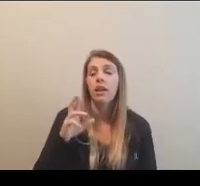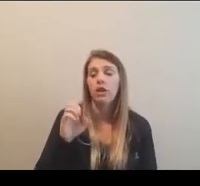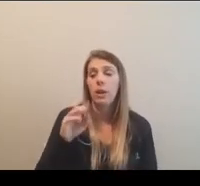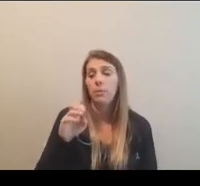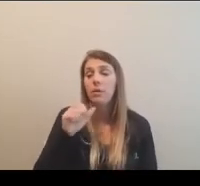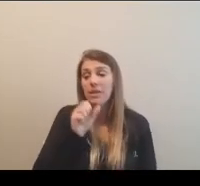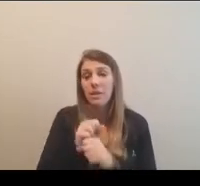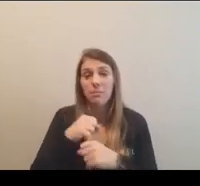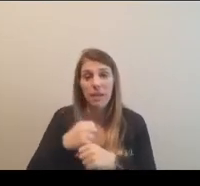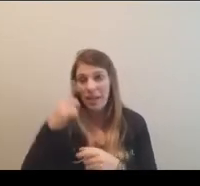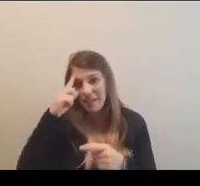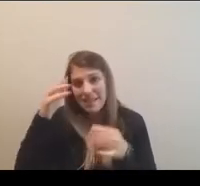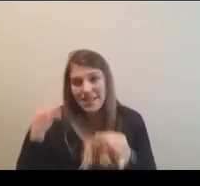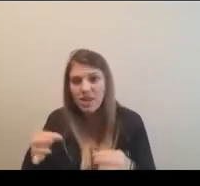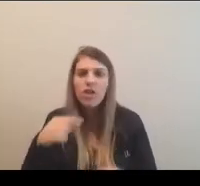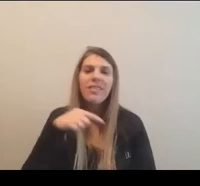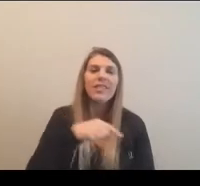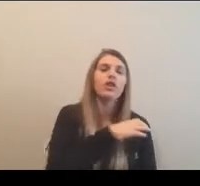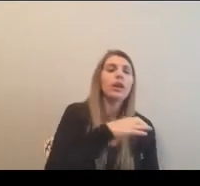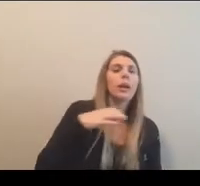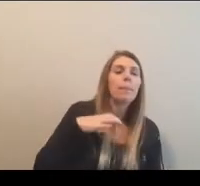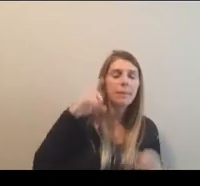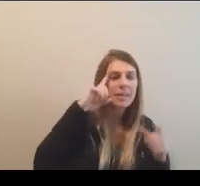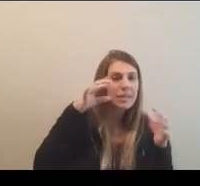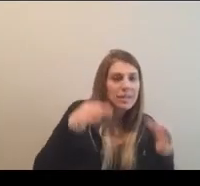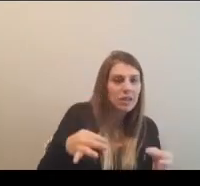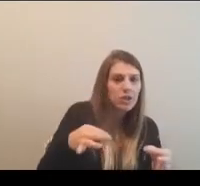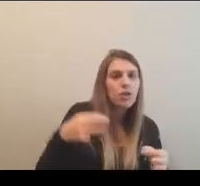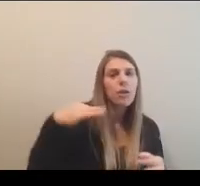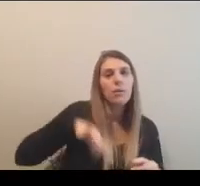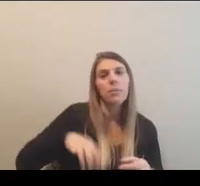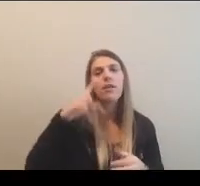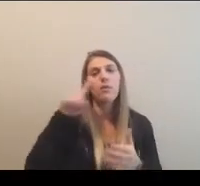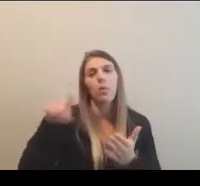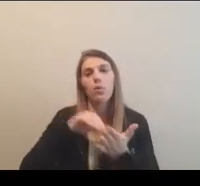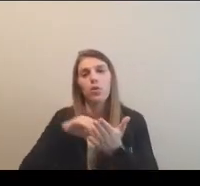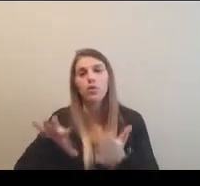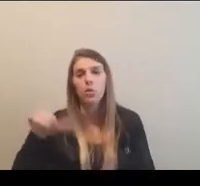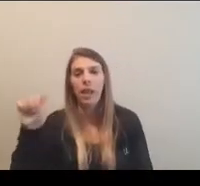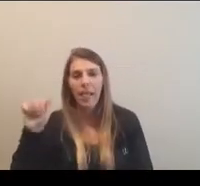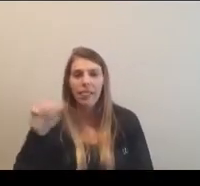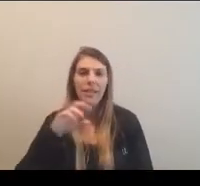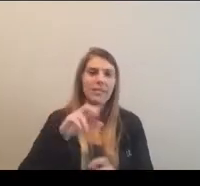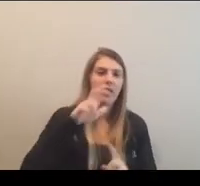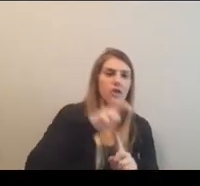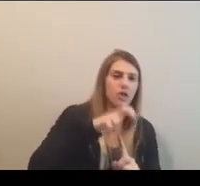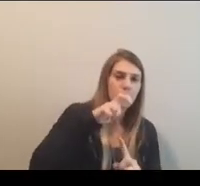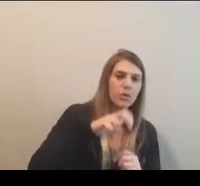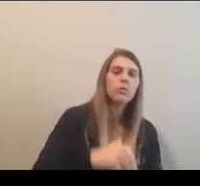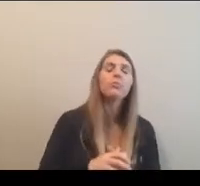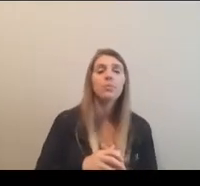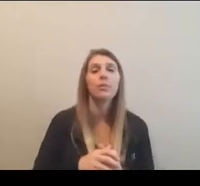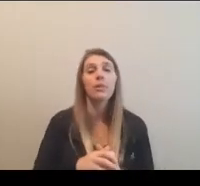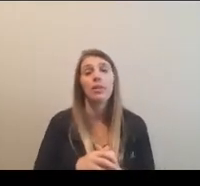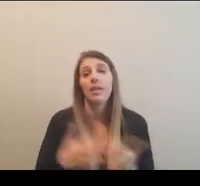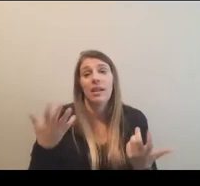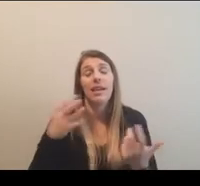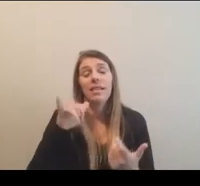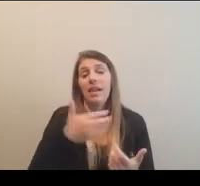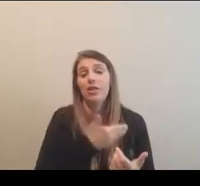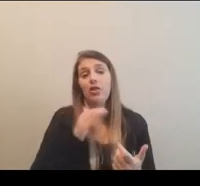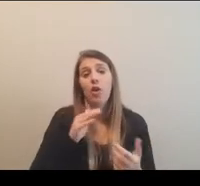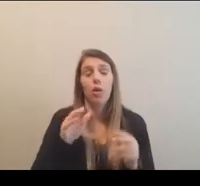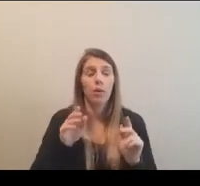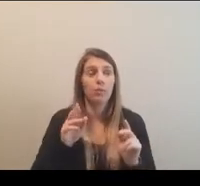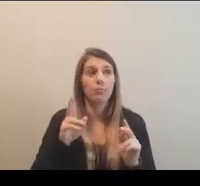make decisions. It's, it, these are committee decisions for the benefit of the student athletes and the championships. And, um, and we, it's, you know, we're, it's our privilege